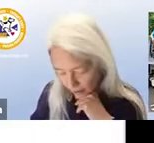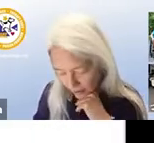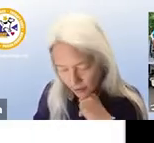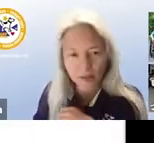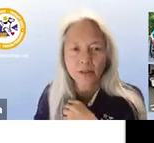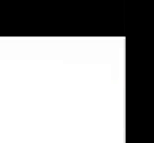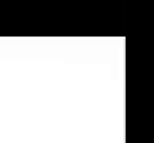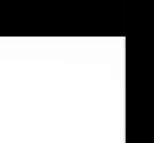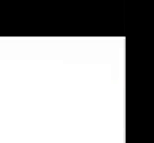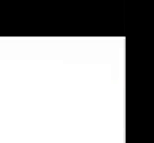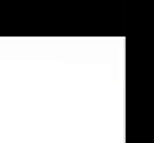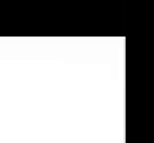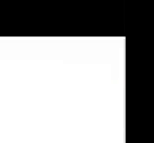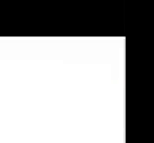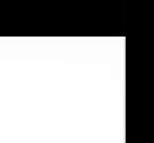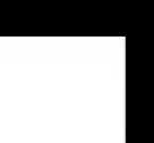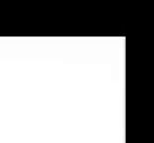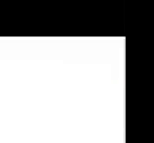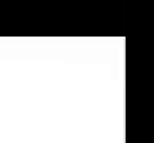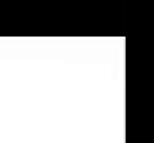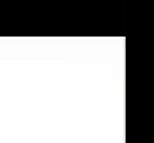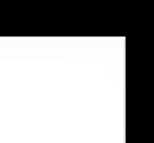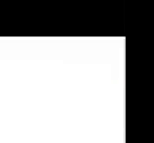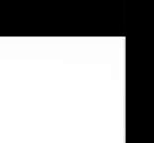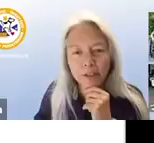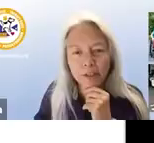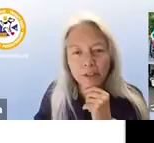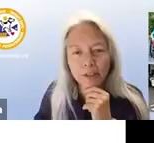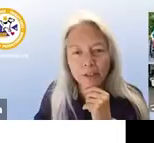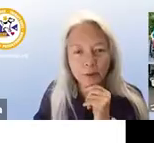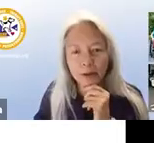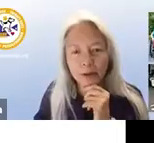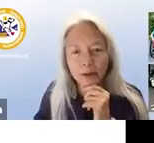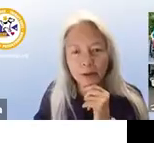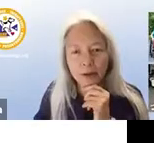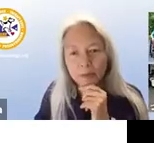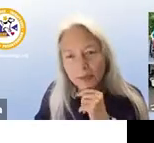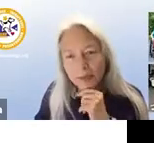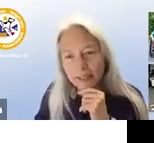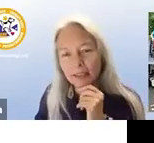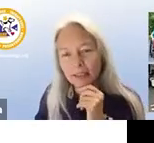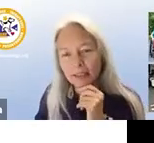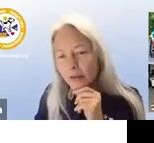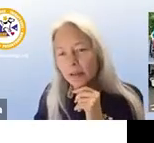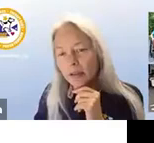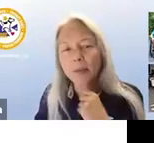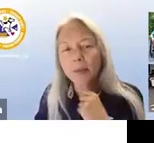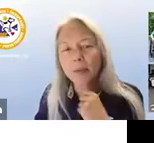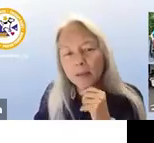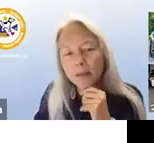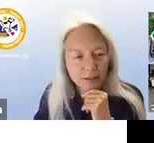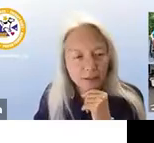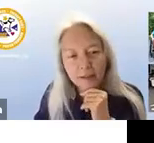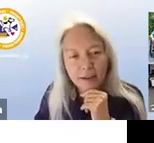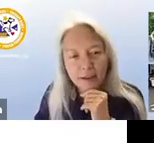um yep we can see yeah who we are with all of our different programs here champ stands for canine helpers allow more